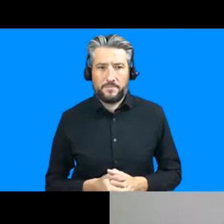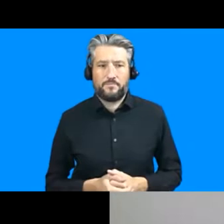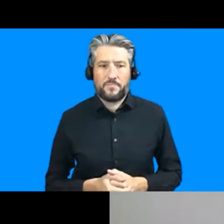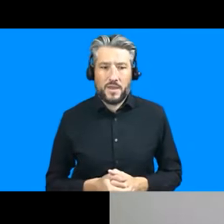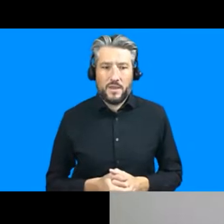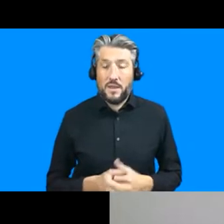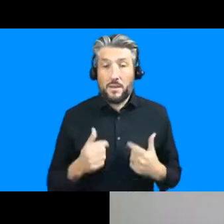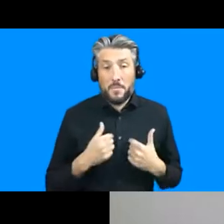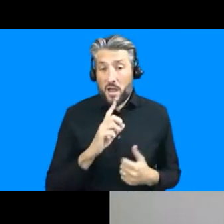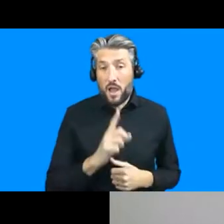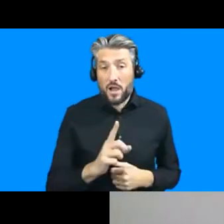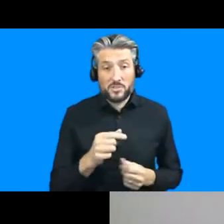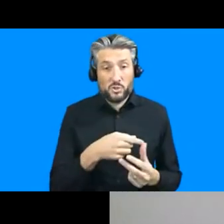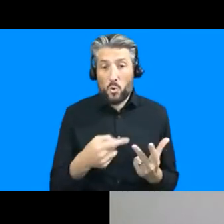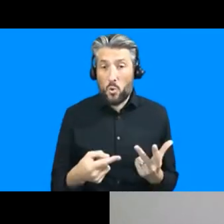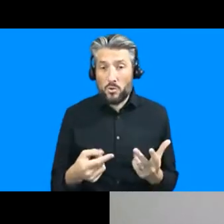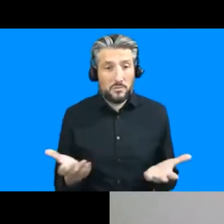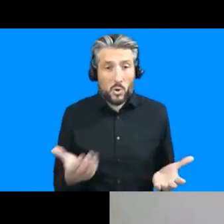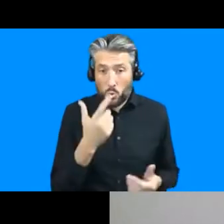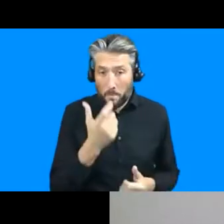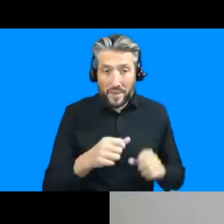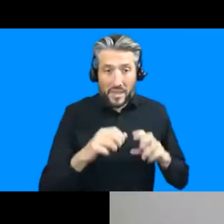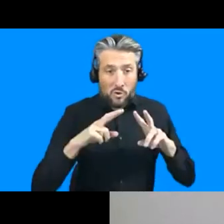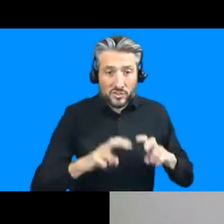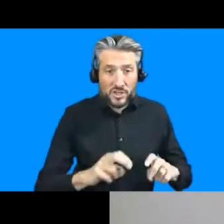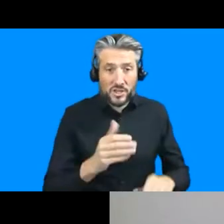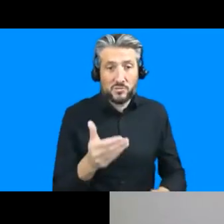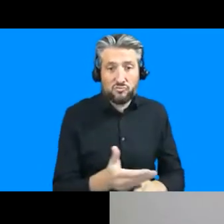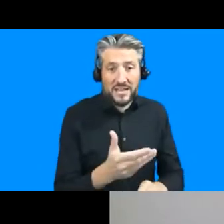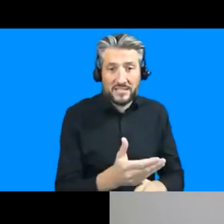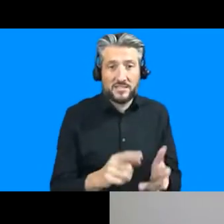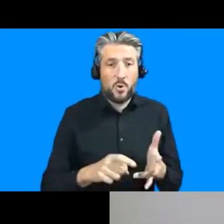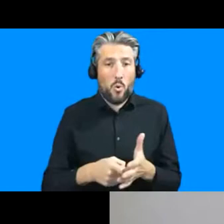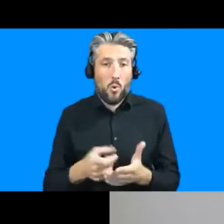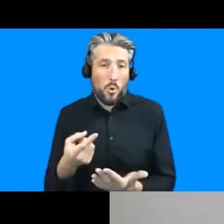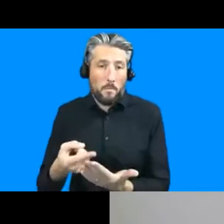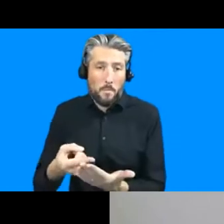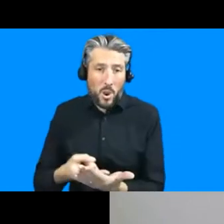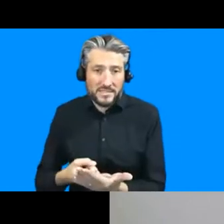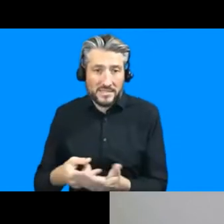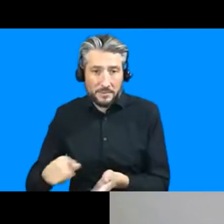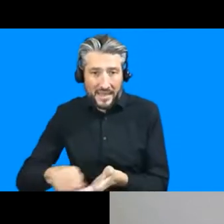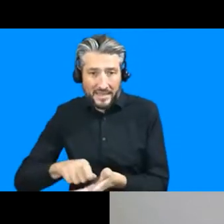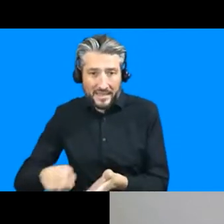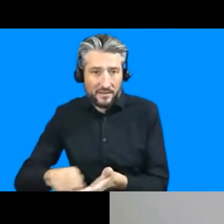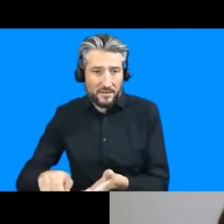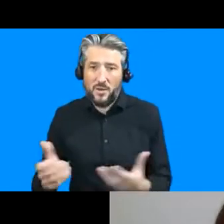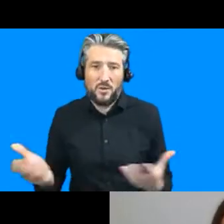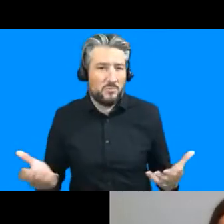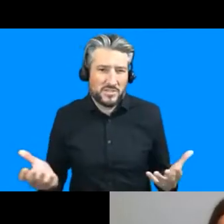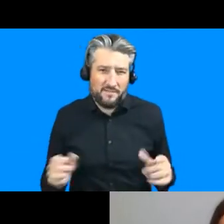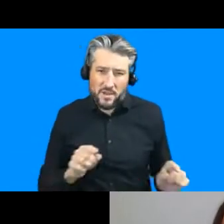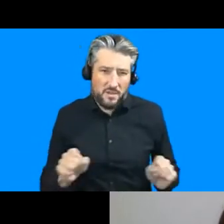of all of them whether it's research practice or um or policy making is that we need to have a real shift towards